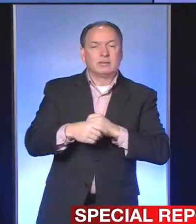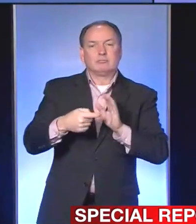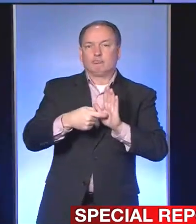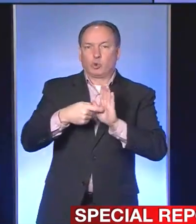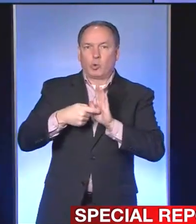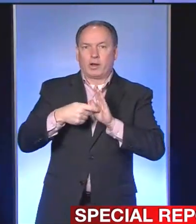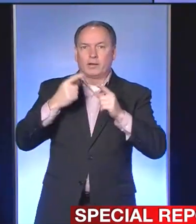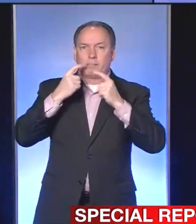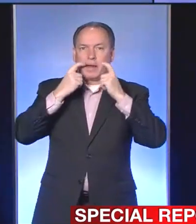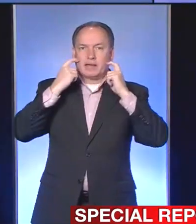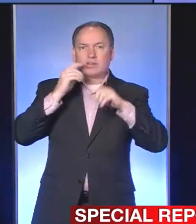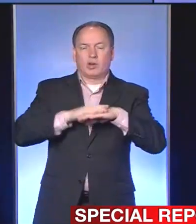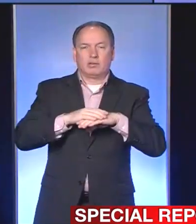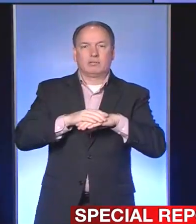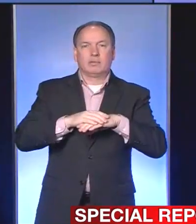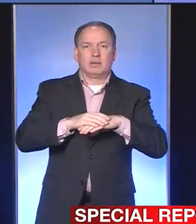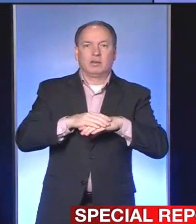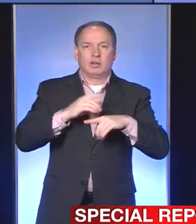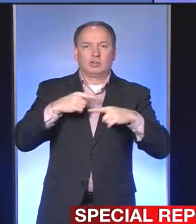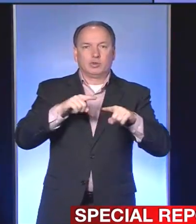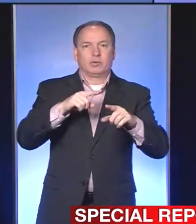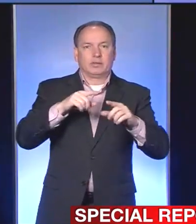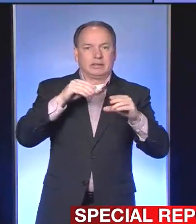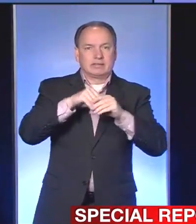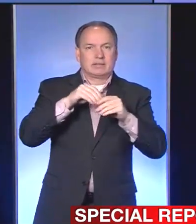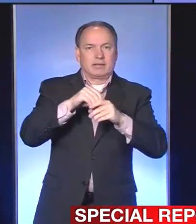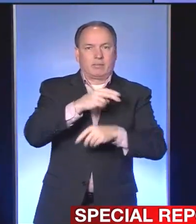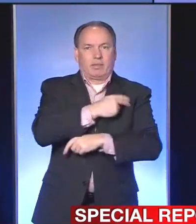on and be wearing that while they're in the buildings.